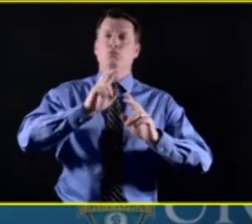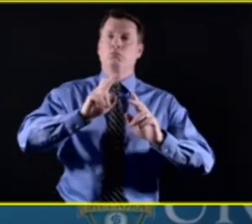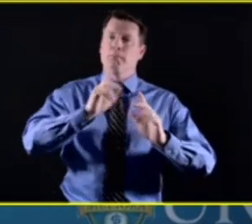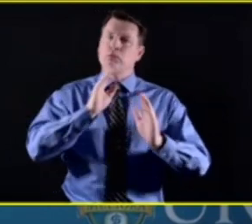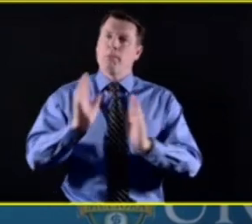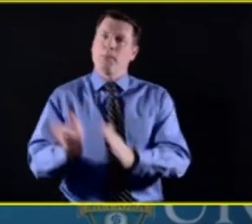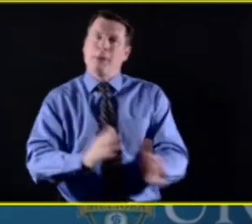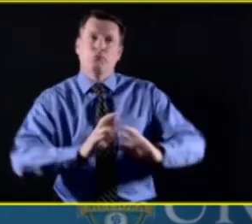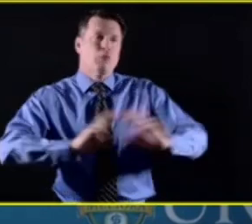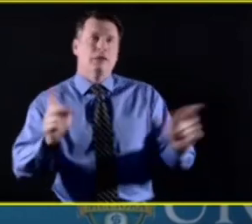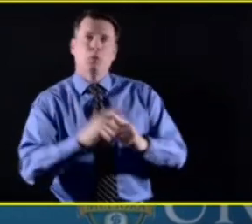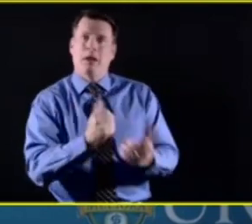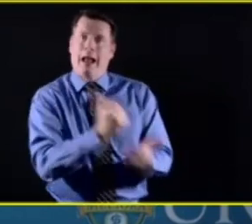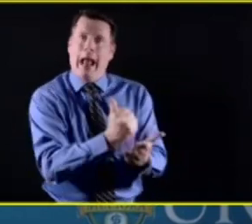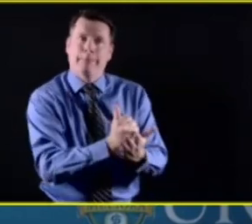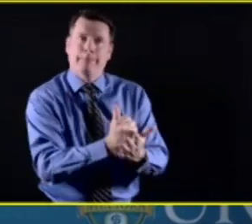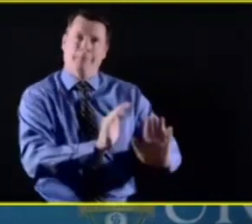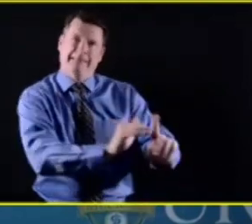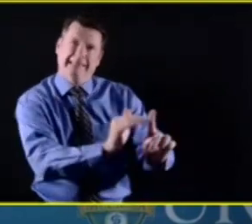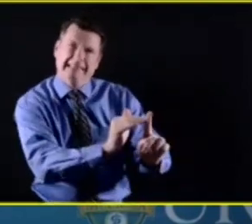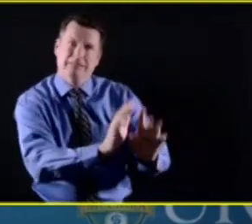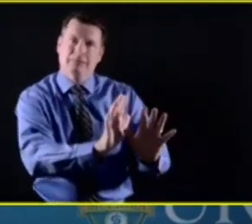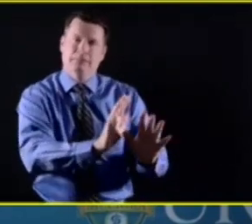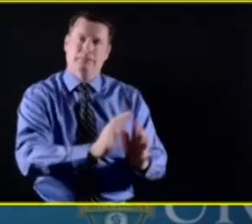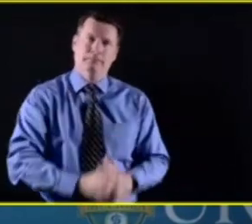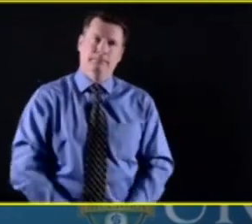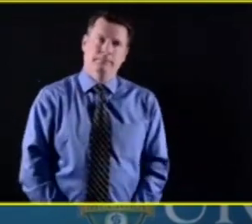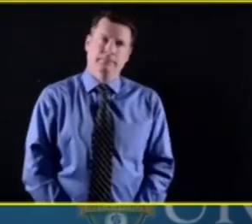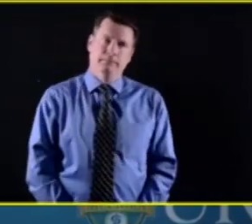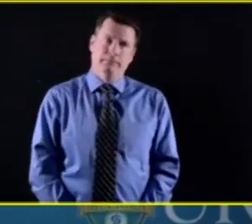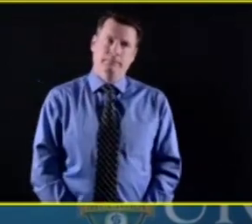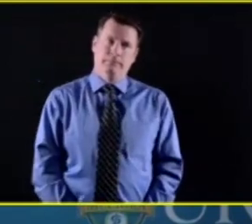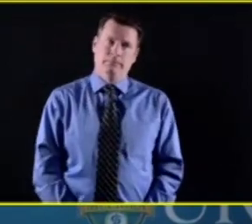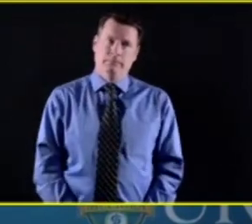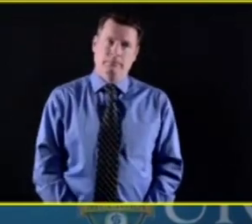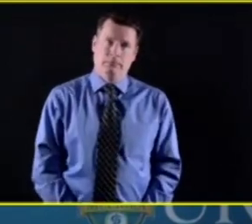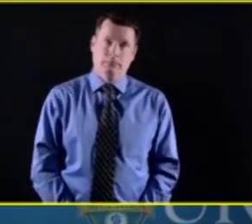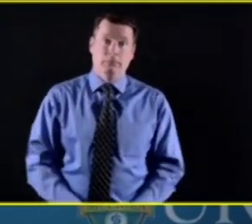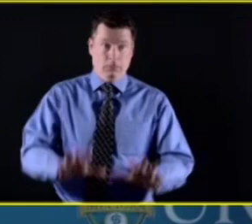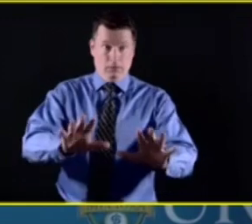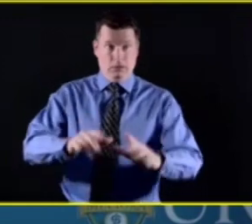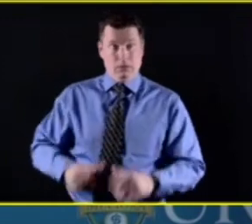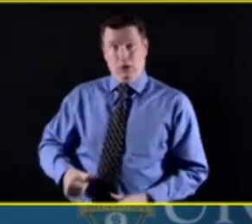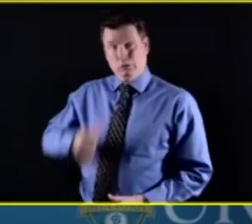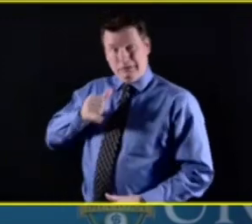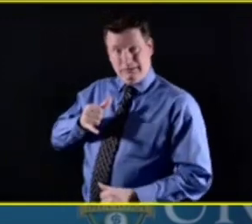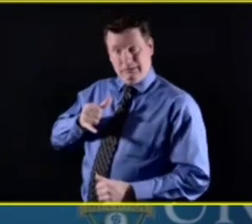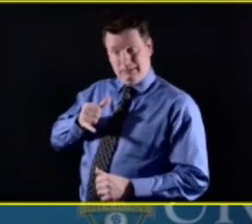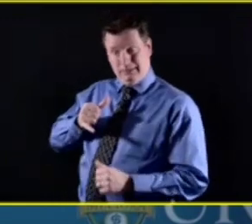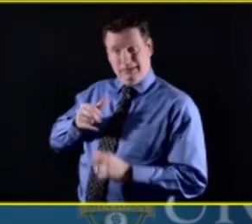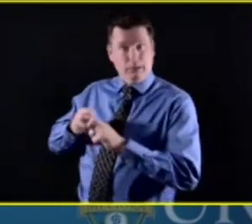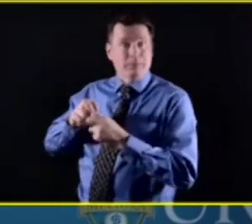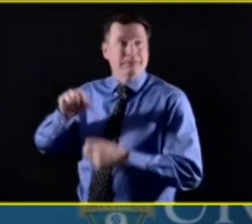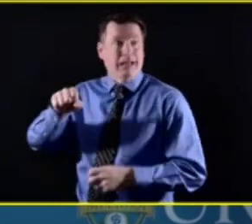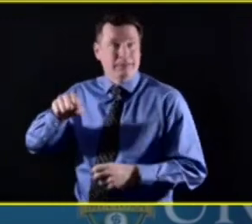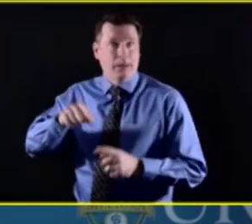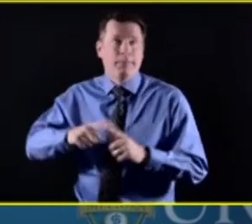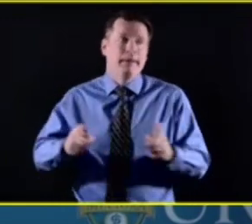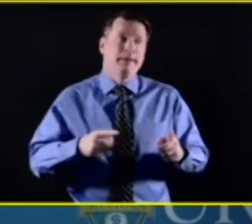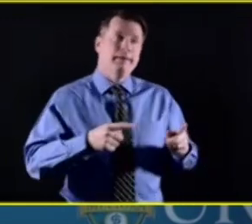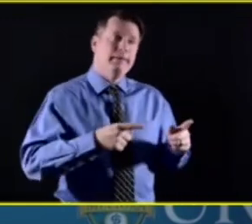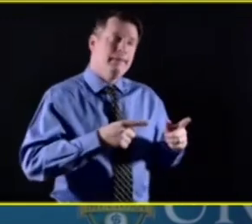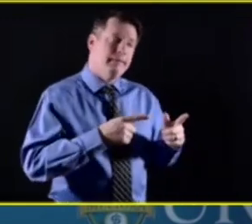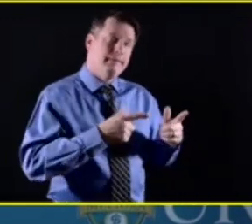problems that emerge as well. Depression, of course, anxiety problems. Uh, we hear about, uh,